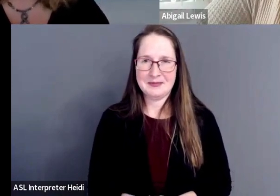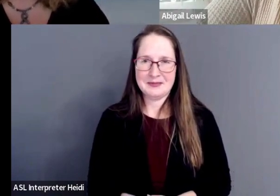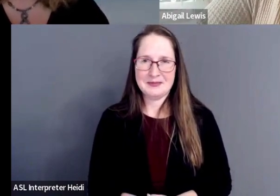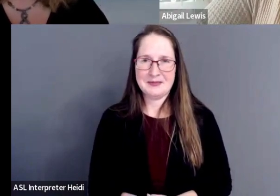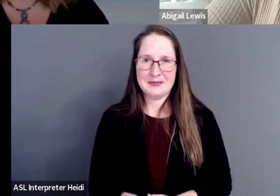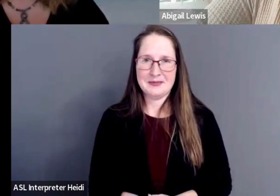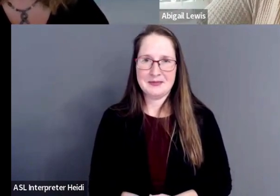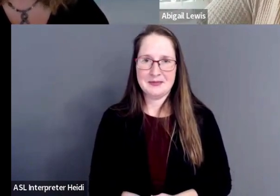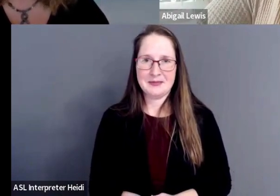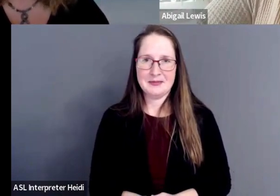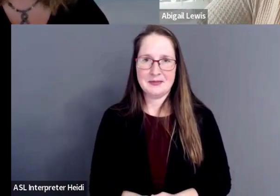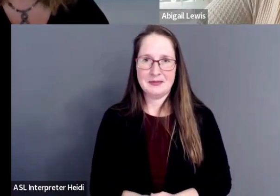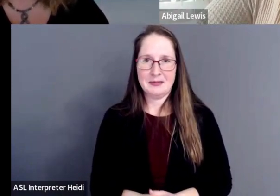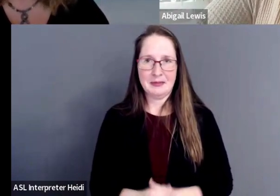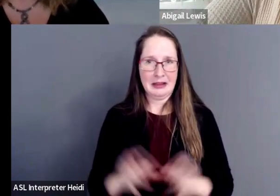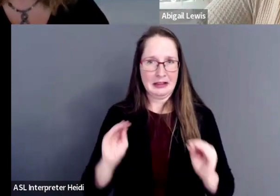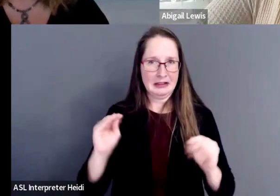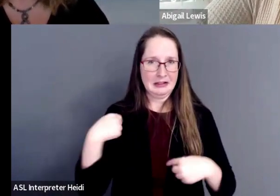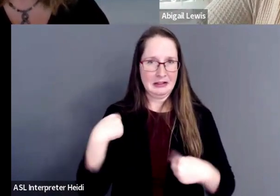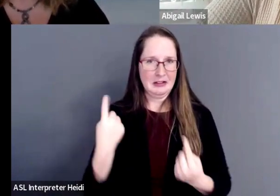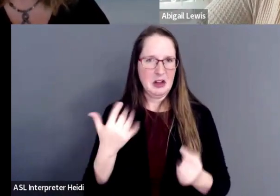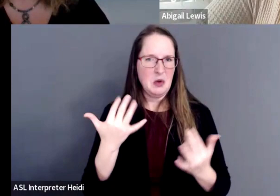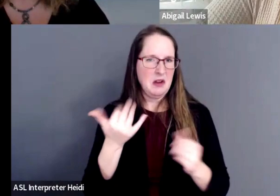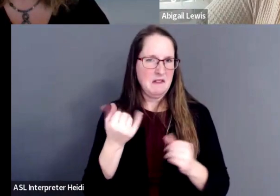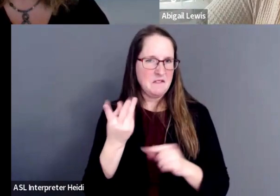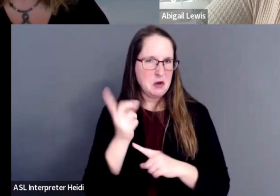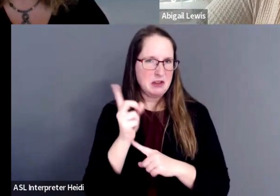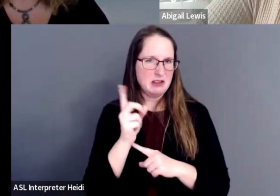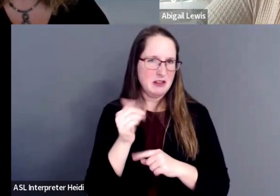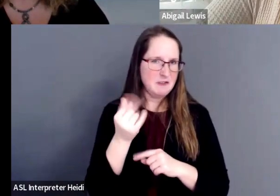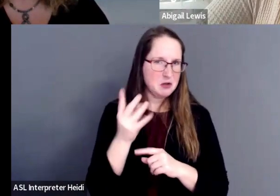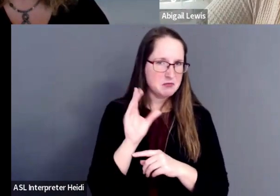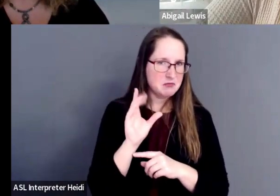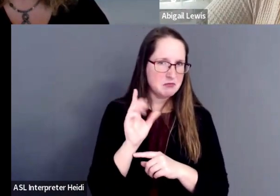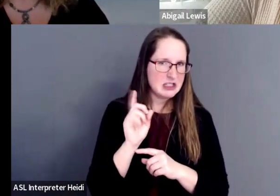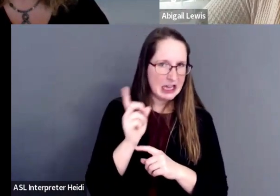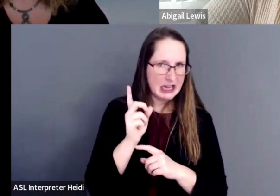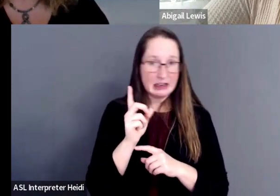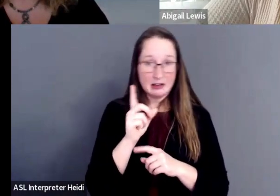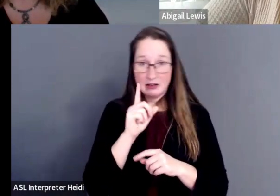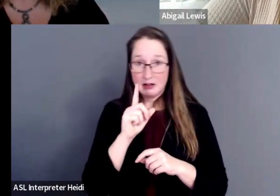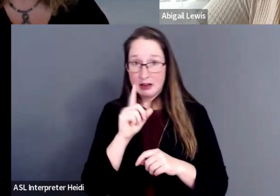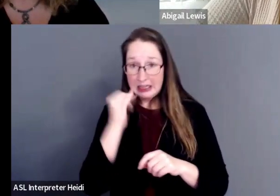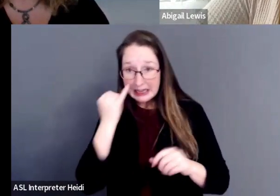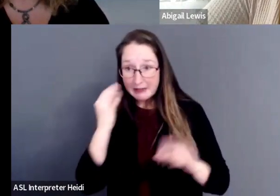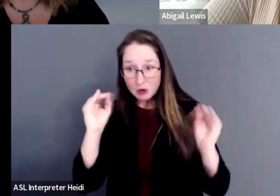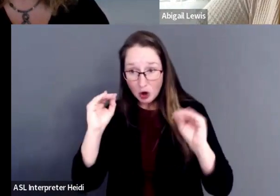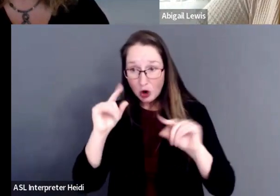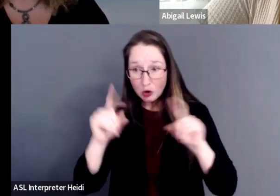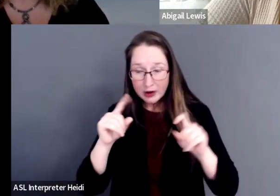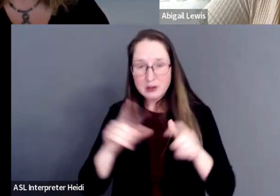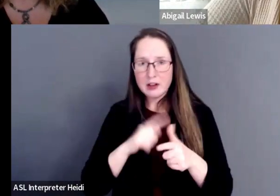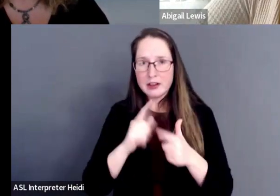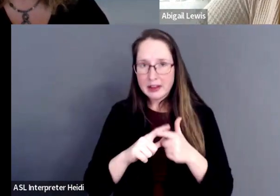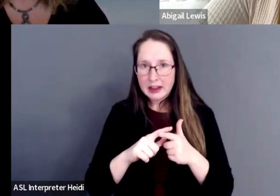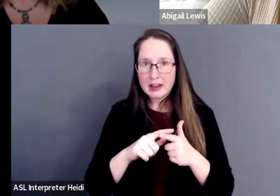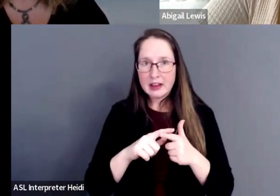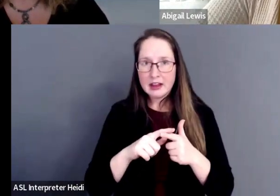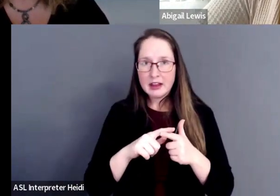there is a few more minutes and a few more seconds. If there is definitely no questions, it looks like so,